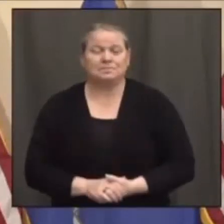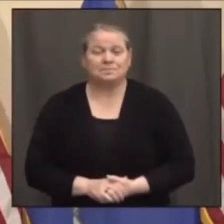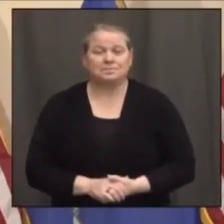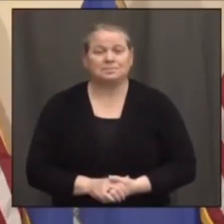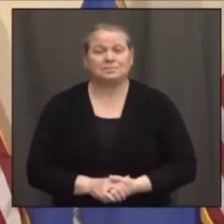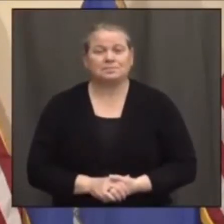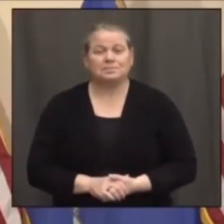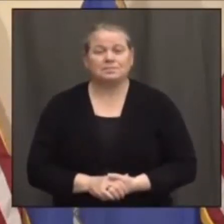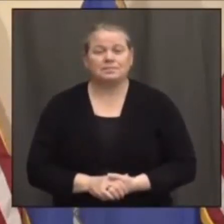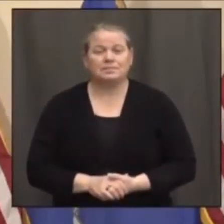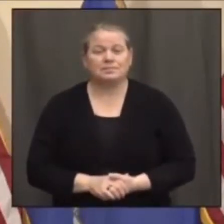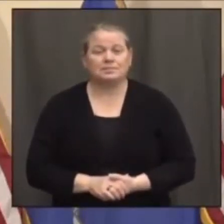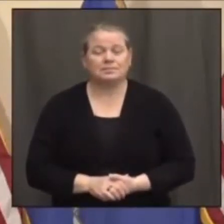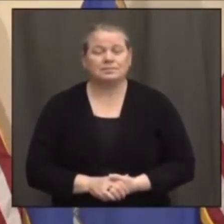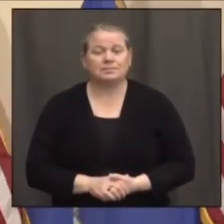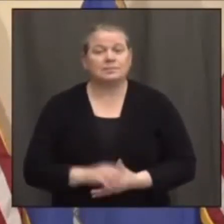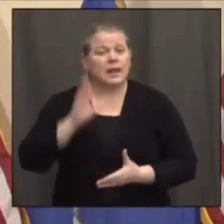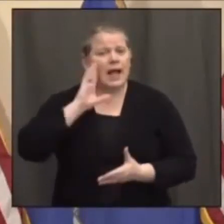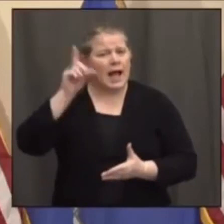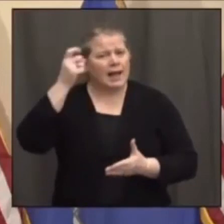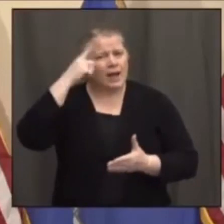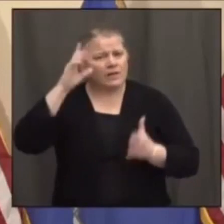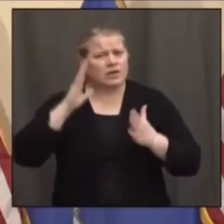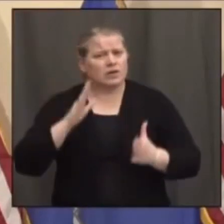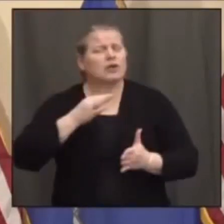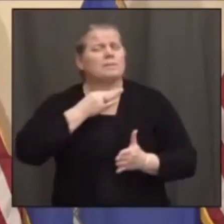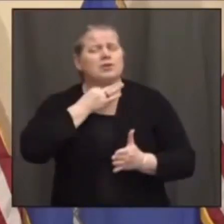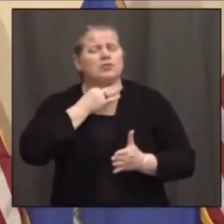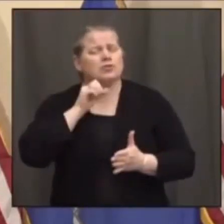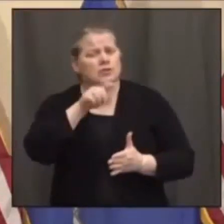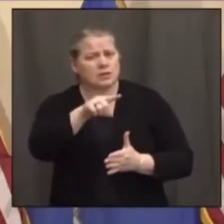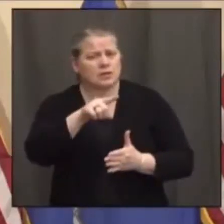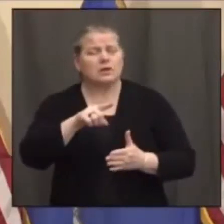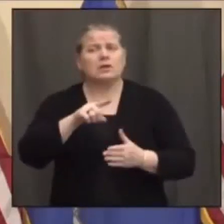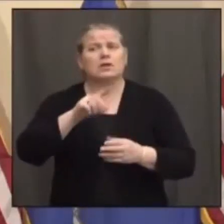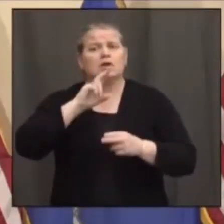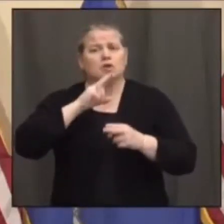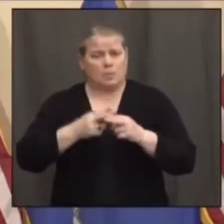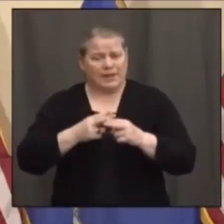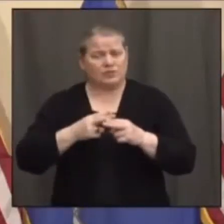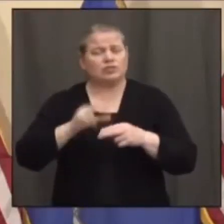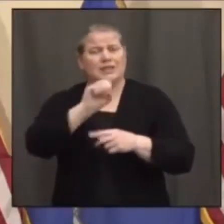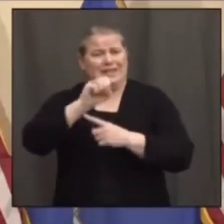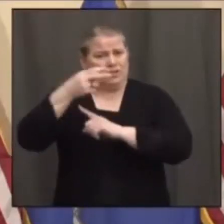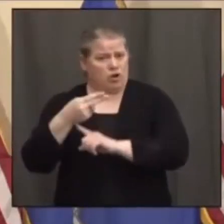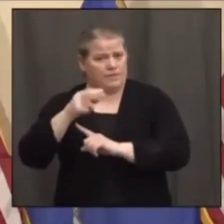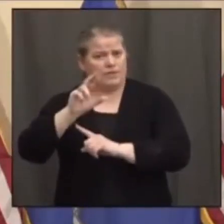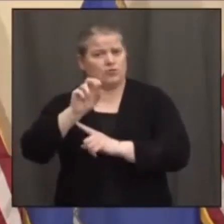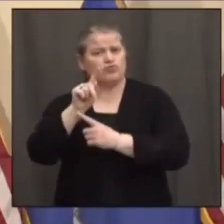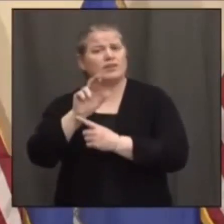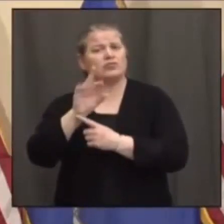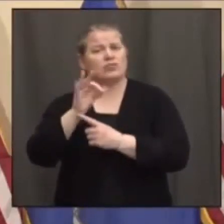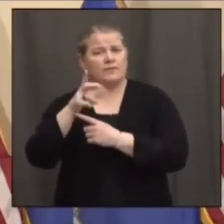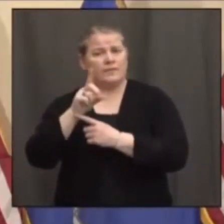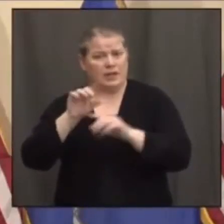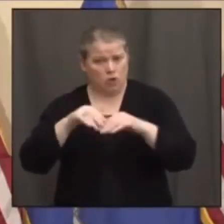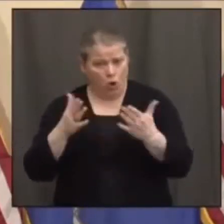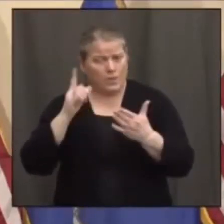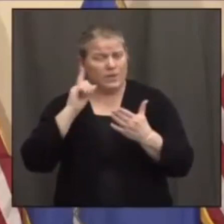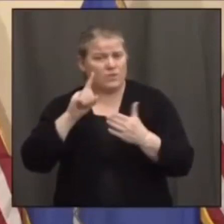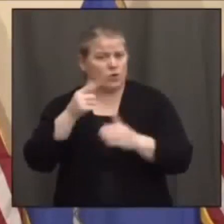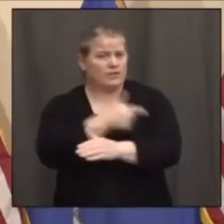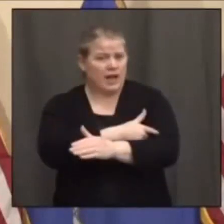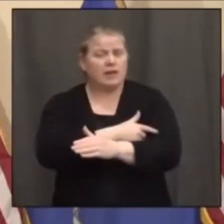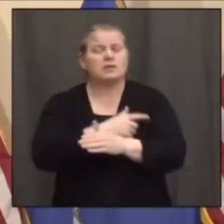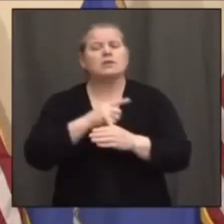Hi, Governor. I was wondering what the – you had mentioned the six sites in addition to Rensselaer Field. Do you have what those six sites are that one can